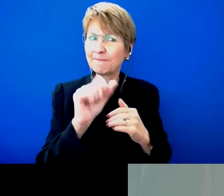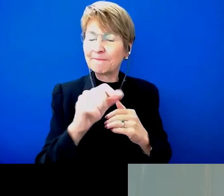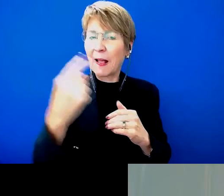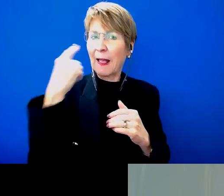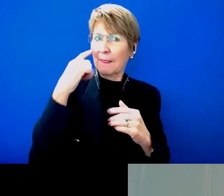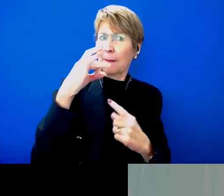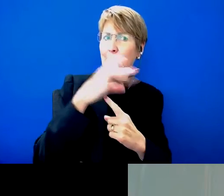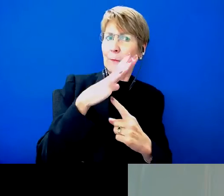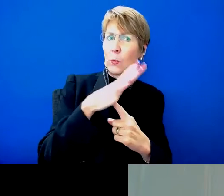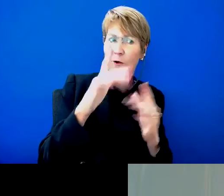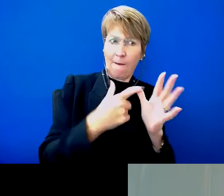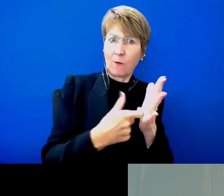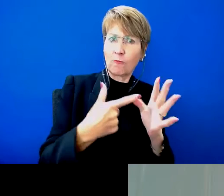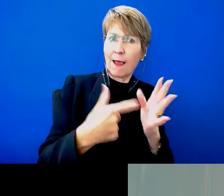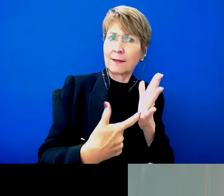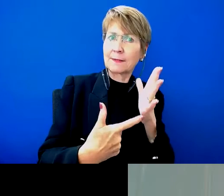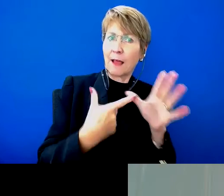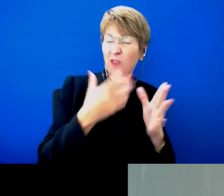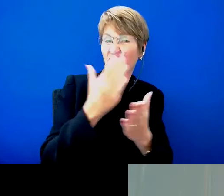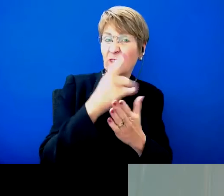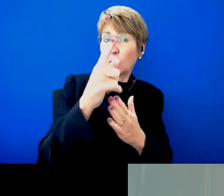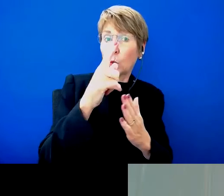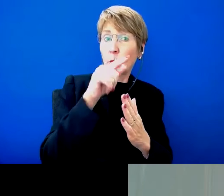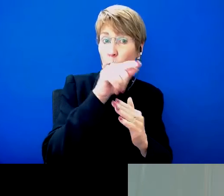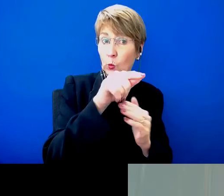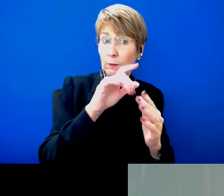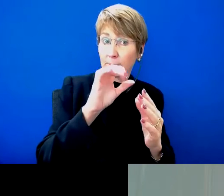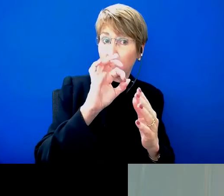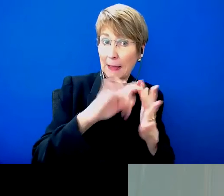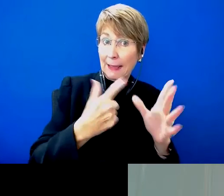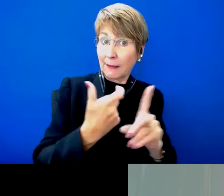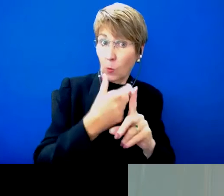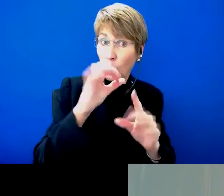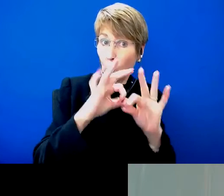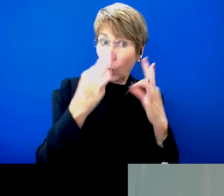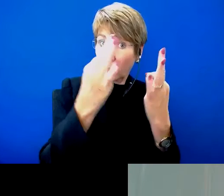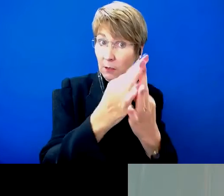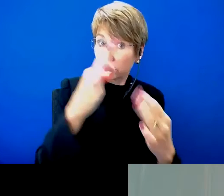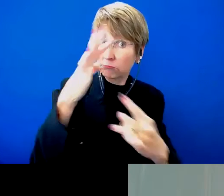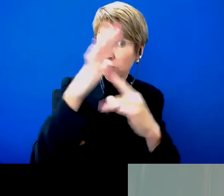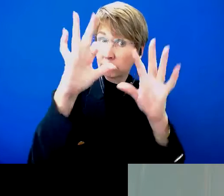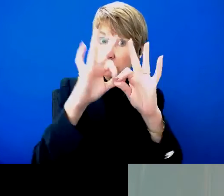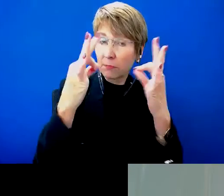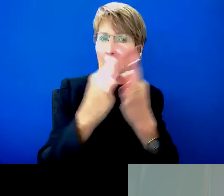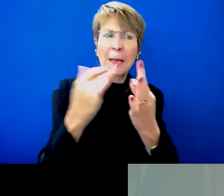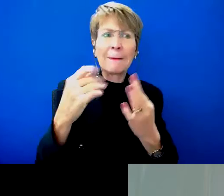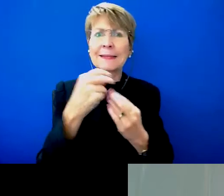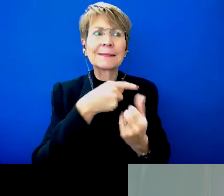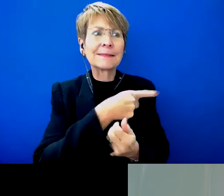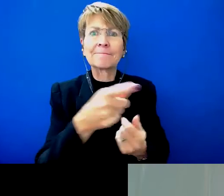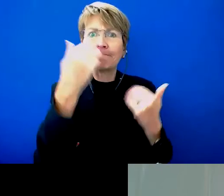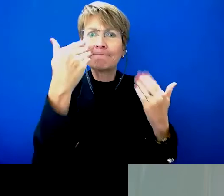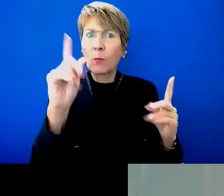plays a lead role as a peak body. So I was just wondering if you could tell us a little bit about ARATA for those who may be less familiar with the organisation.